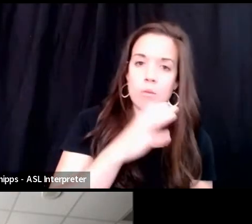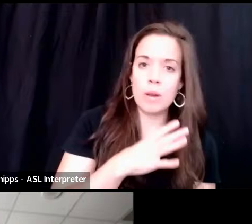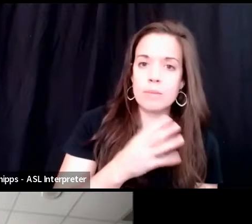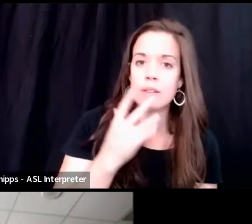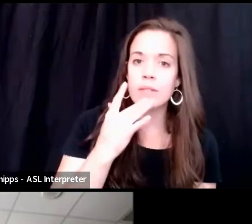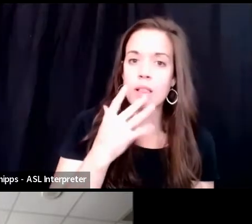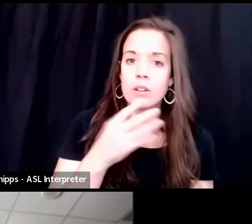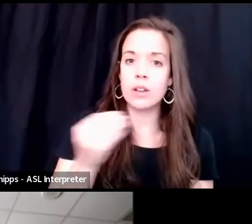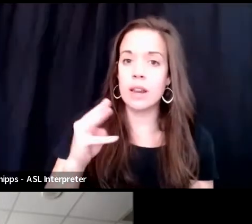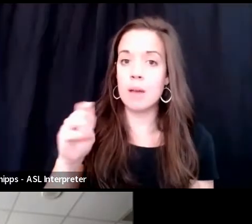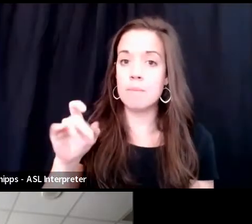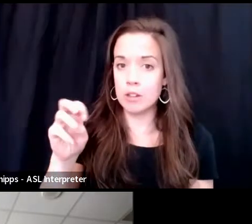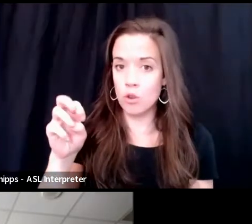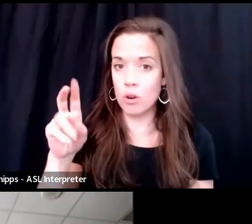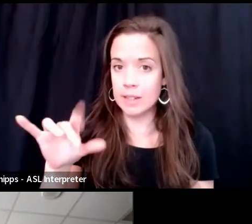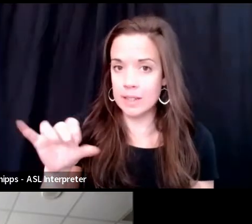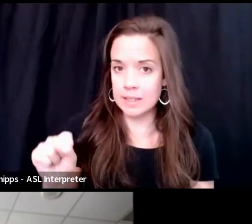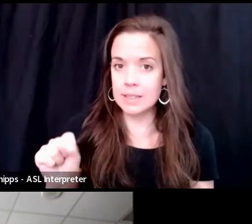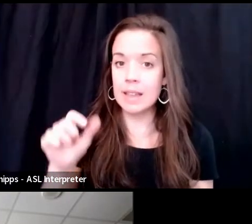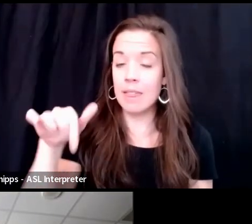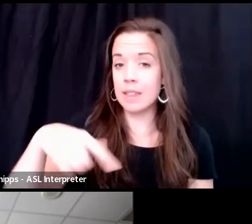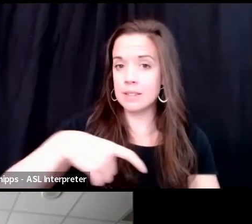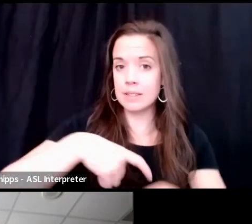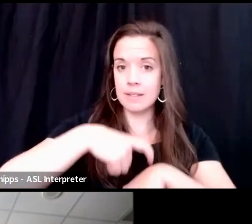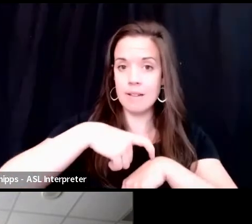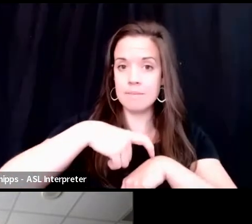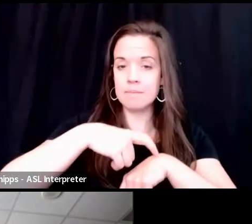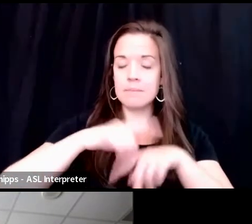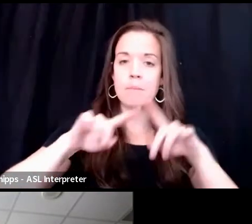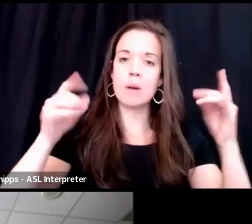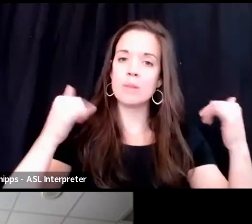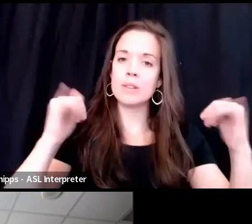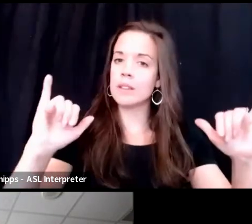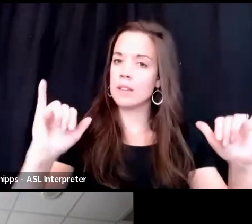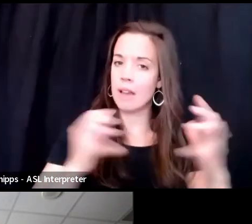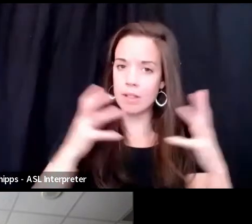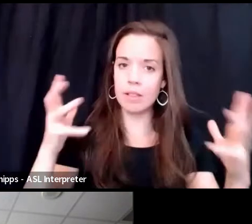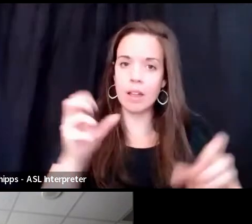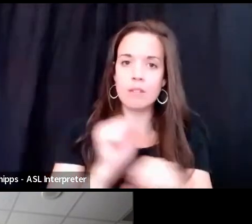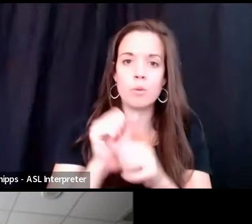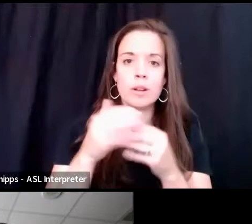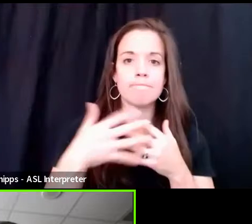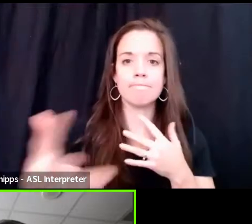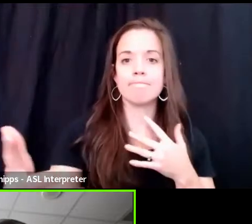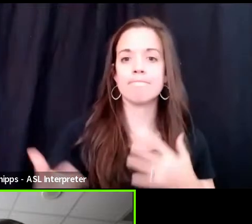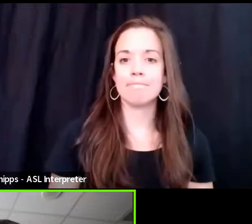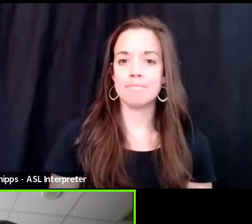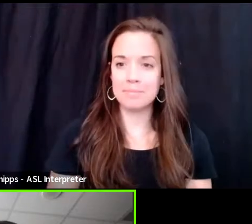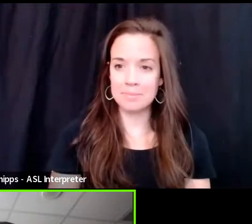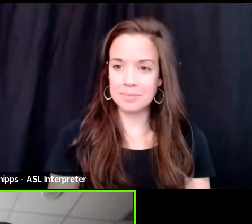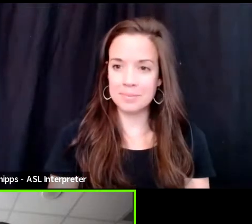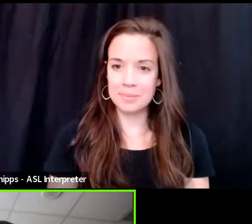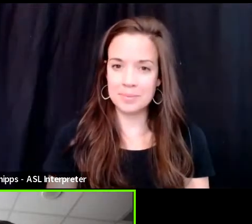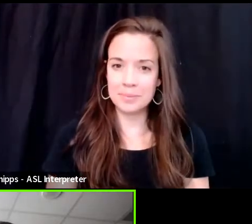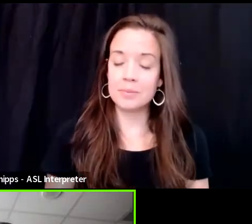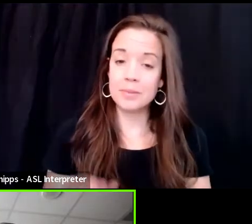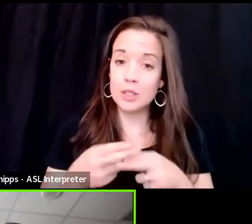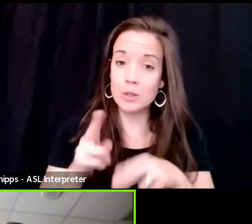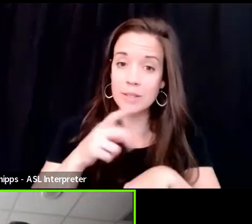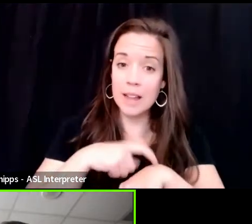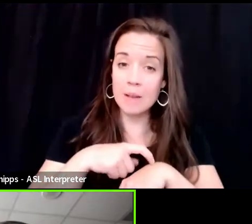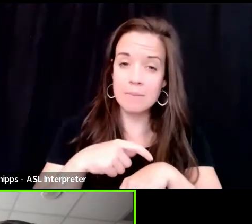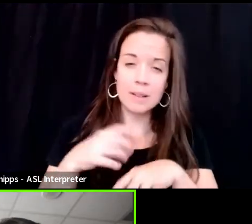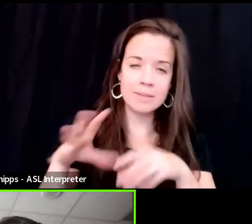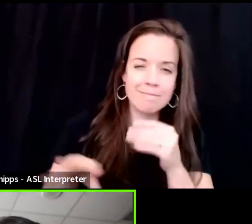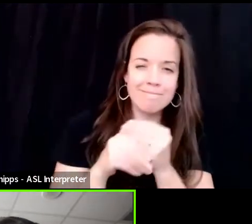minorities at this point, but we still have a long way to go. We're running a little short of time, but I'm going to squeeze in